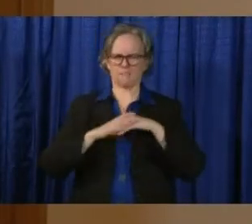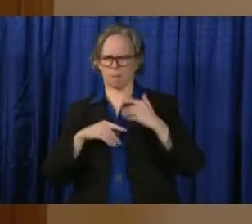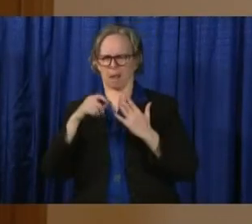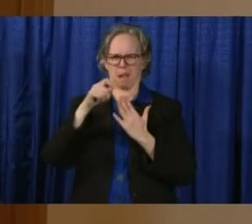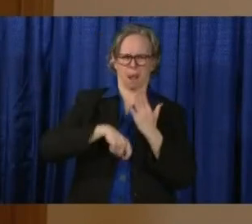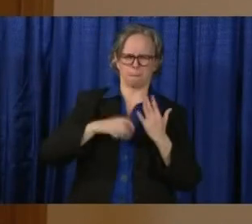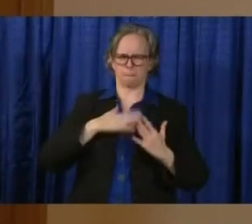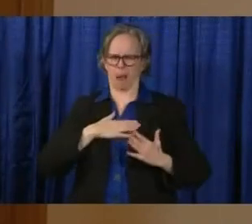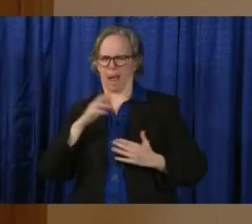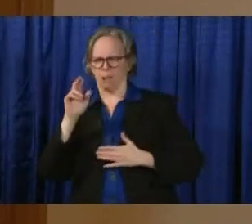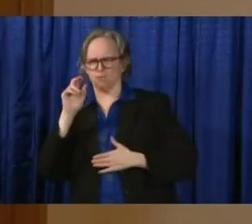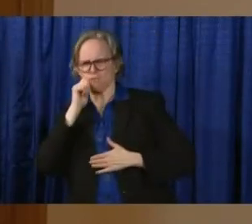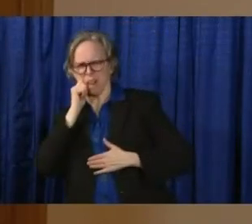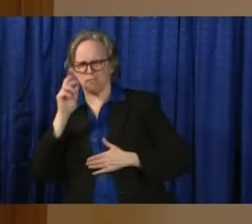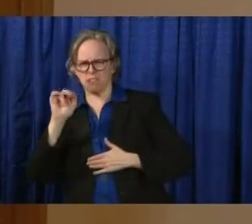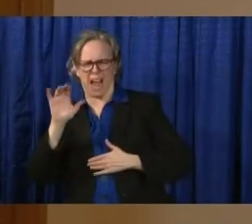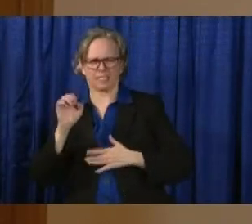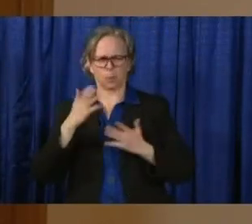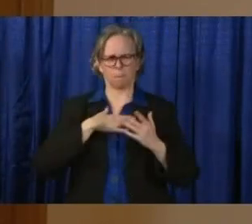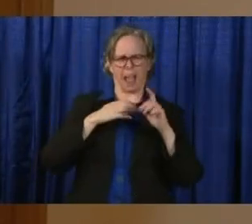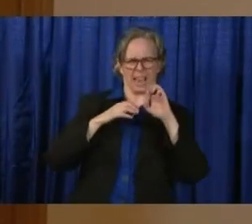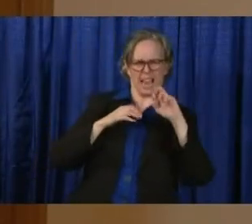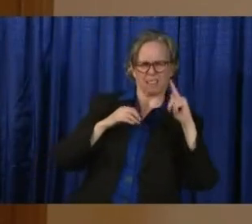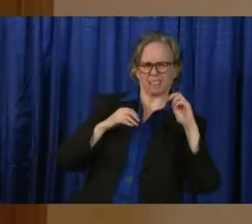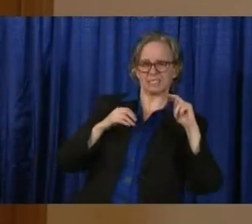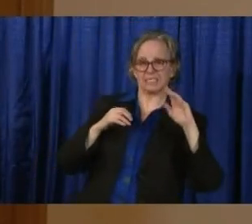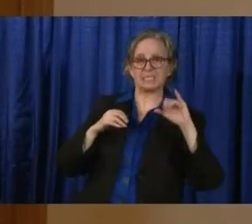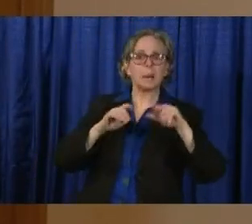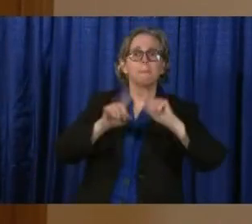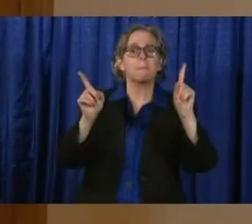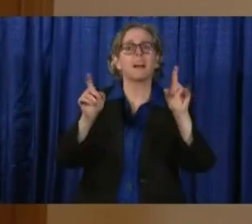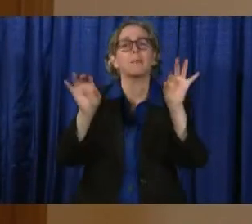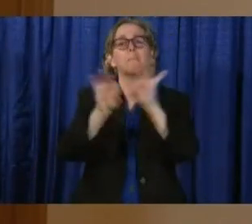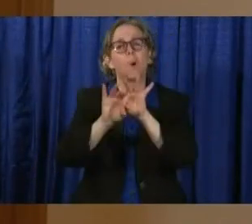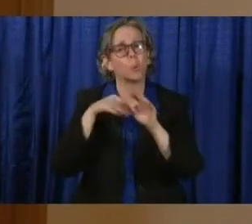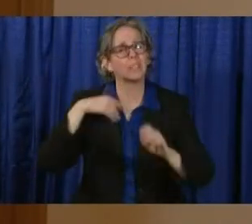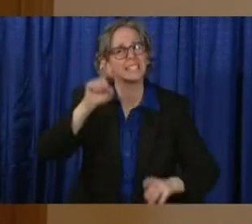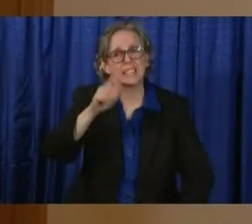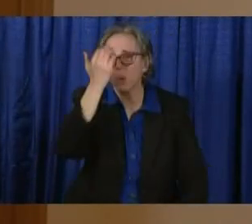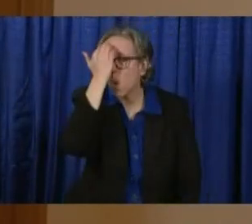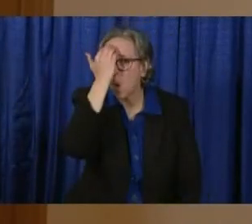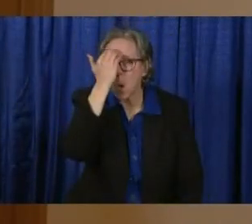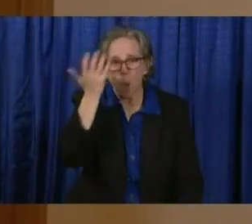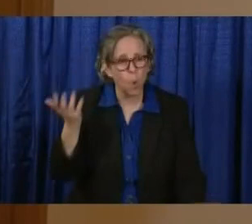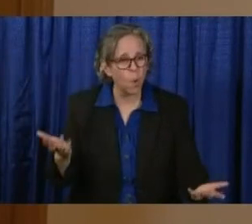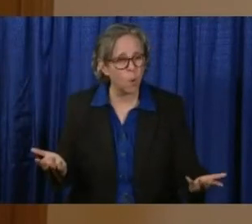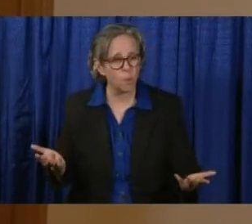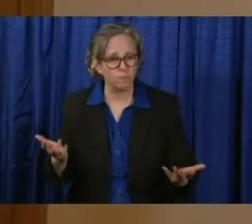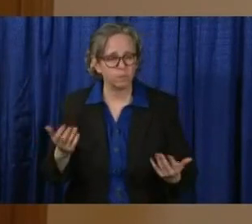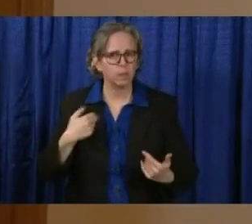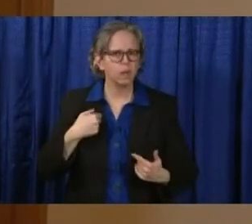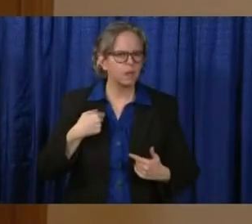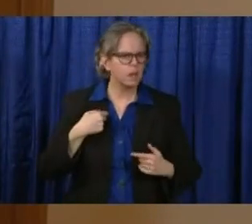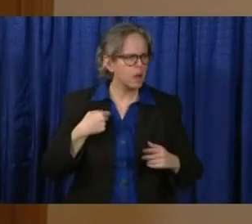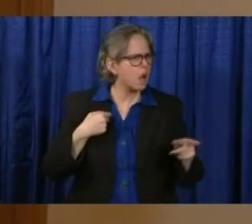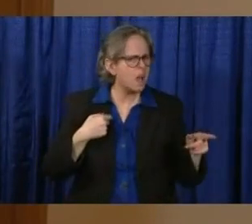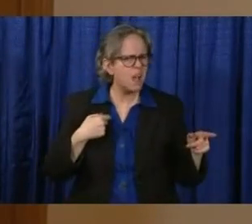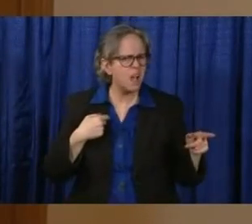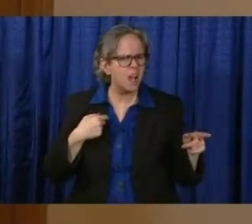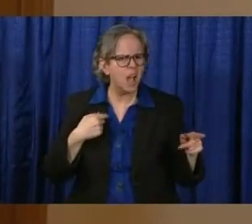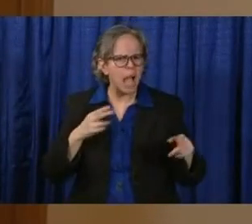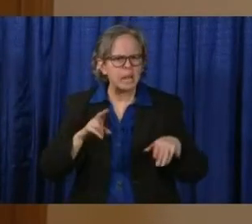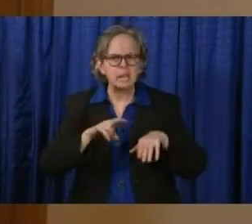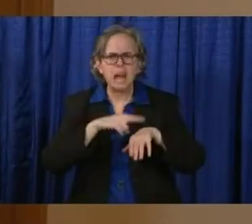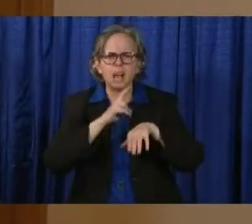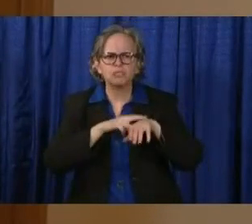that's made, but it's very, very important. You're hearing a lot of reports nationwide and a lot of questions about this. Ever,